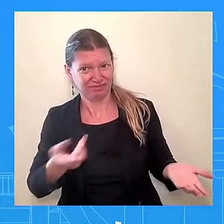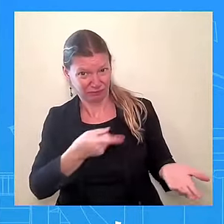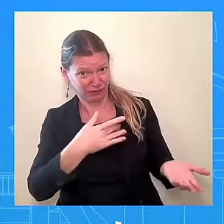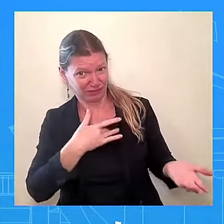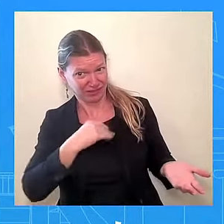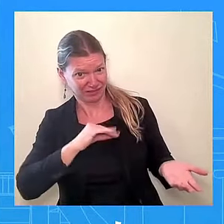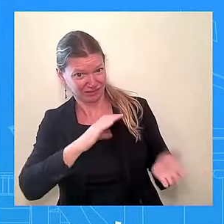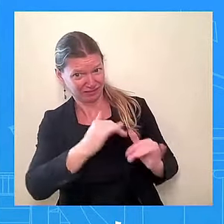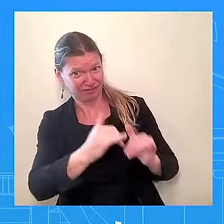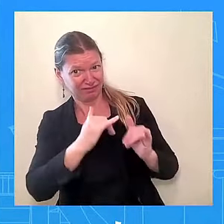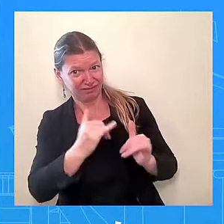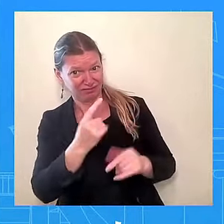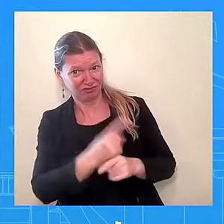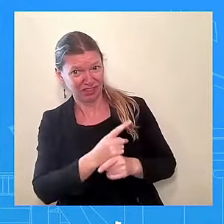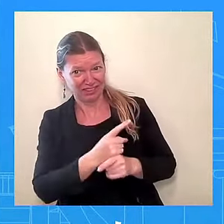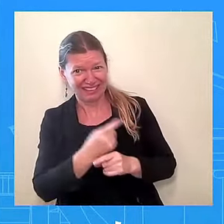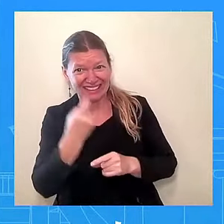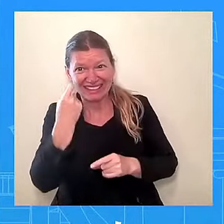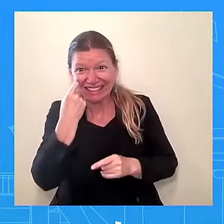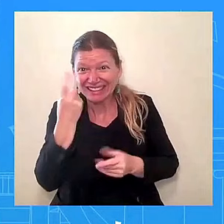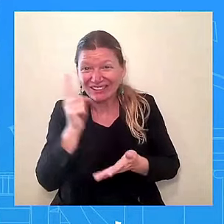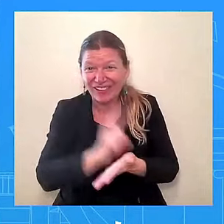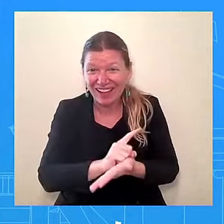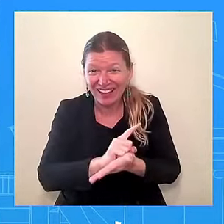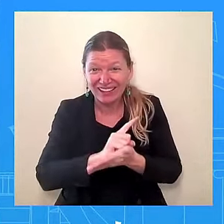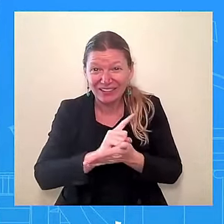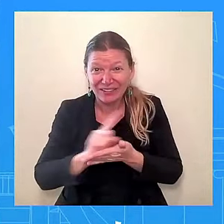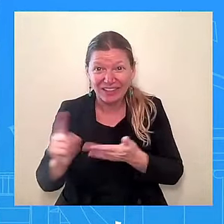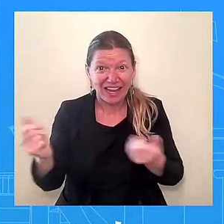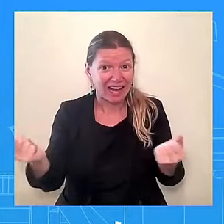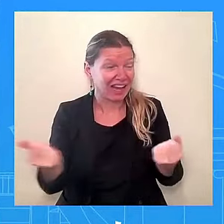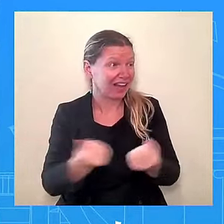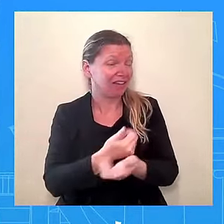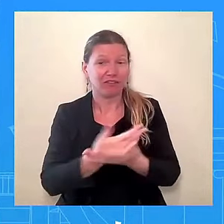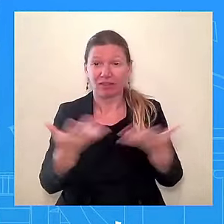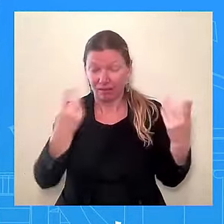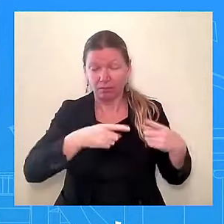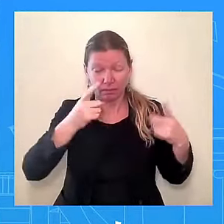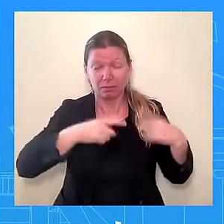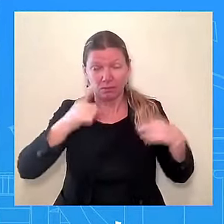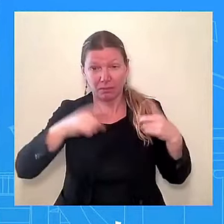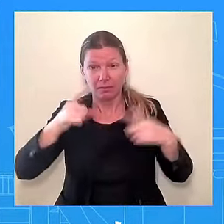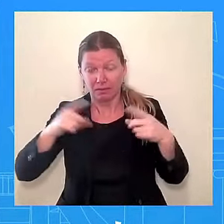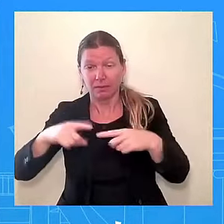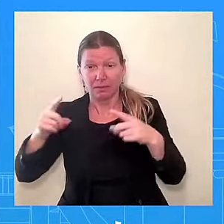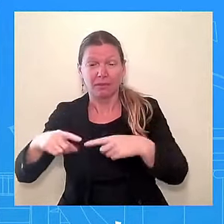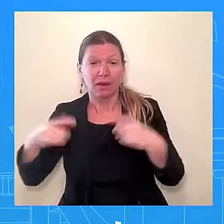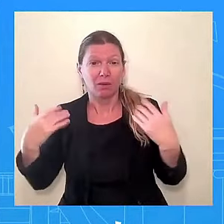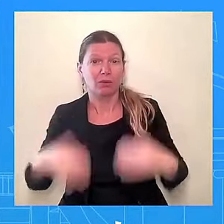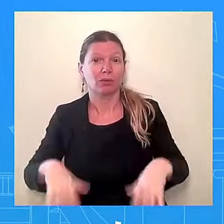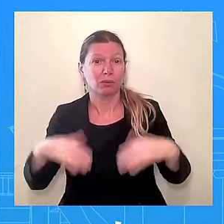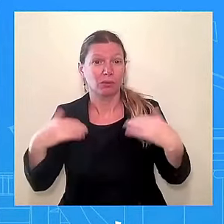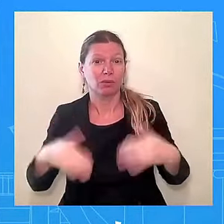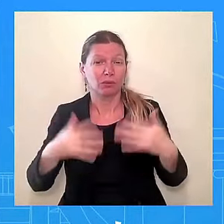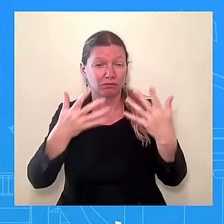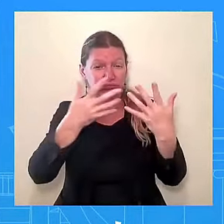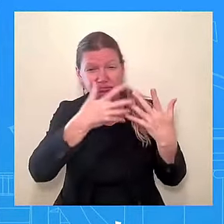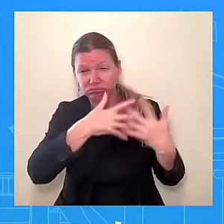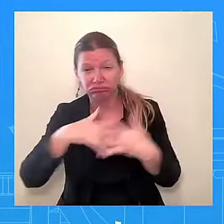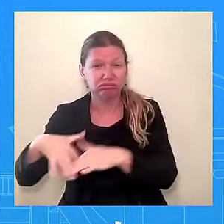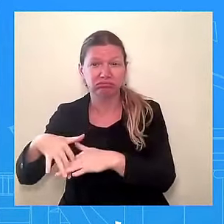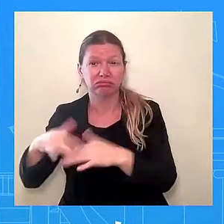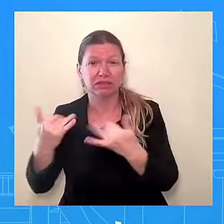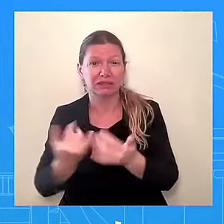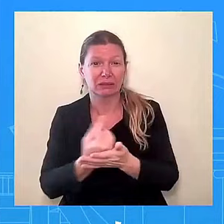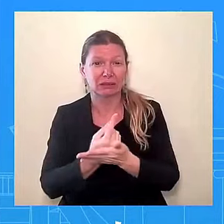I don't even know. Everything is just coming all together the past week or so. Again, campaign, don't want to get into specifics of